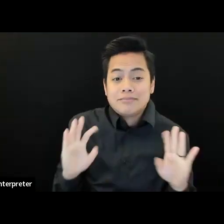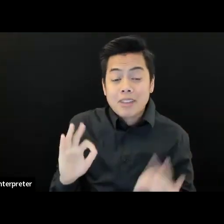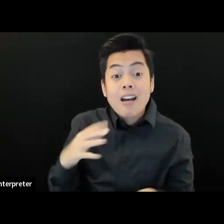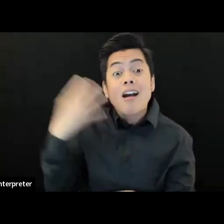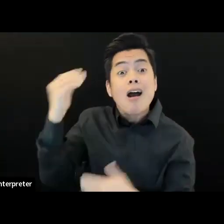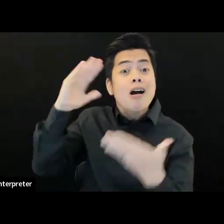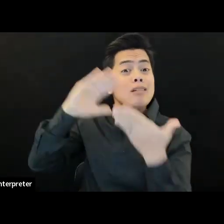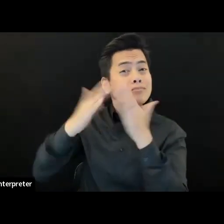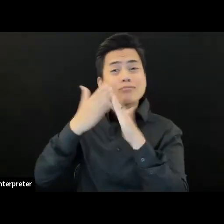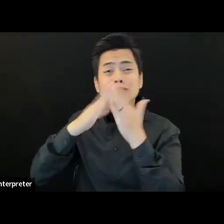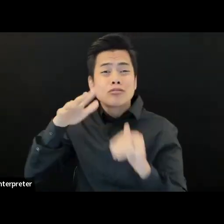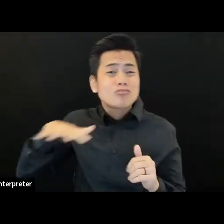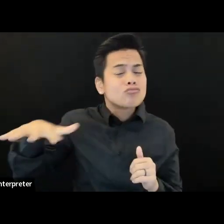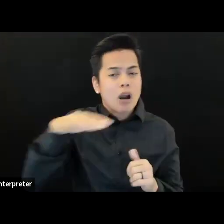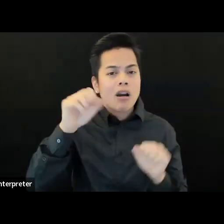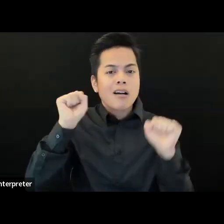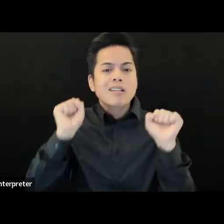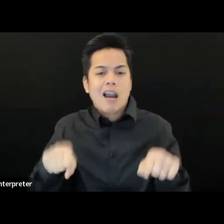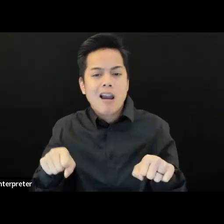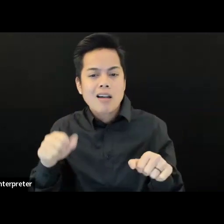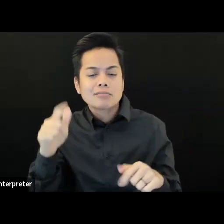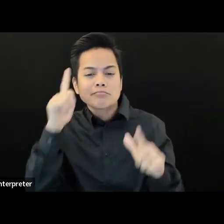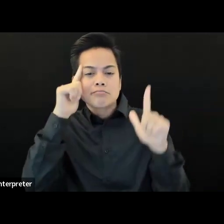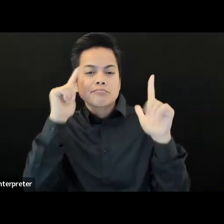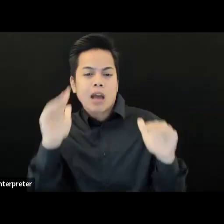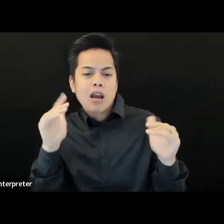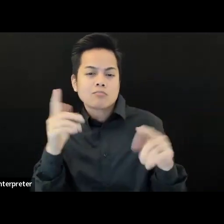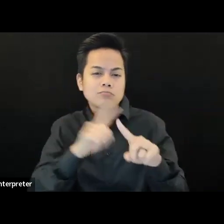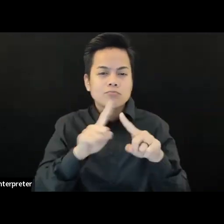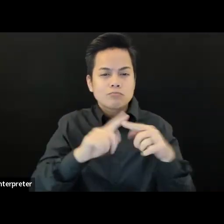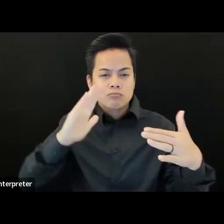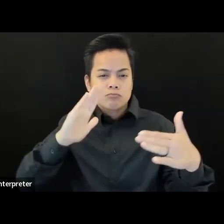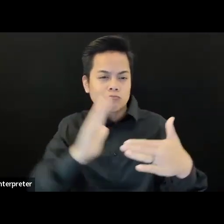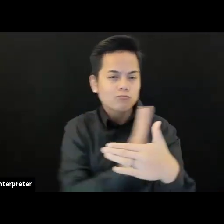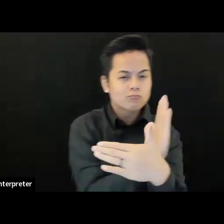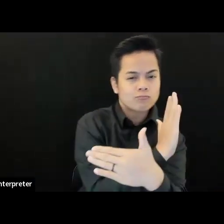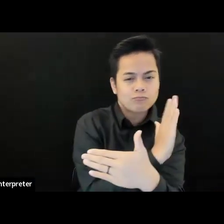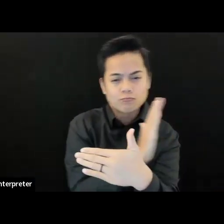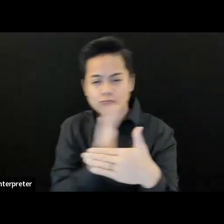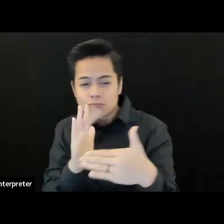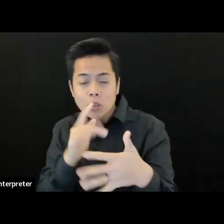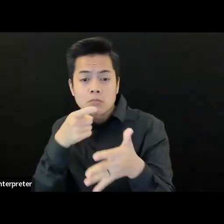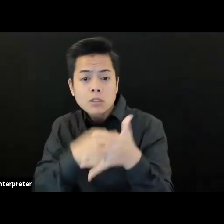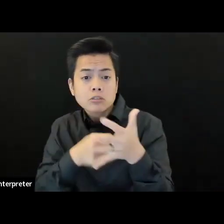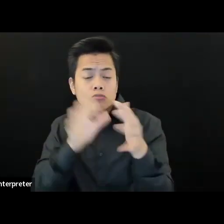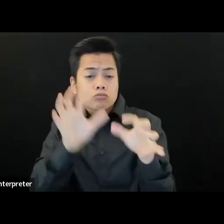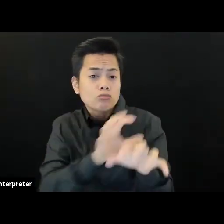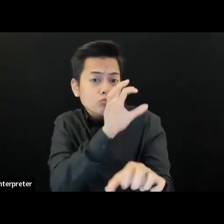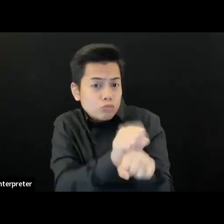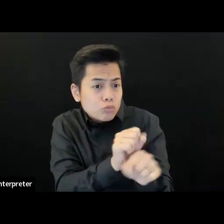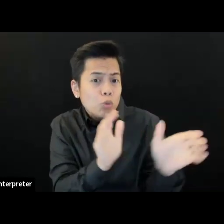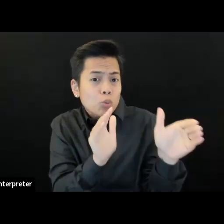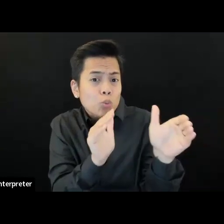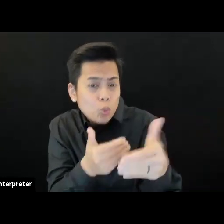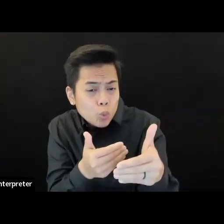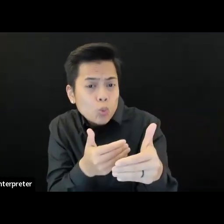events, it will turn into kind of a quiet, low stimulation zone. Again, you see there's a